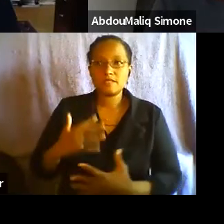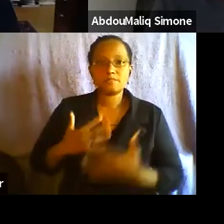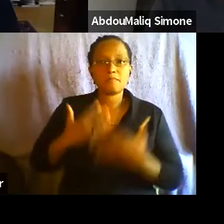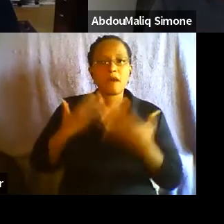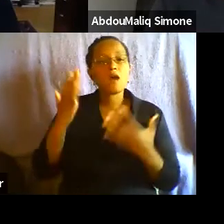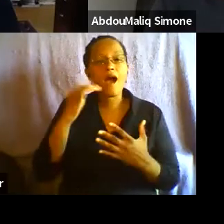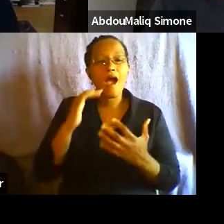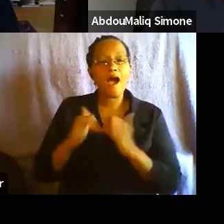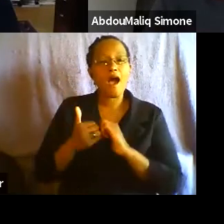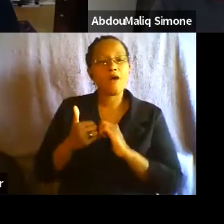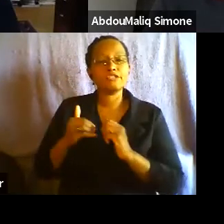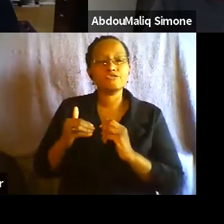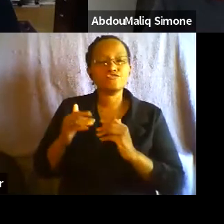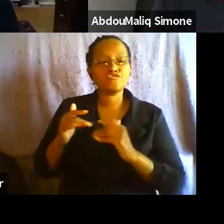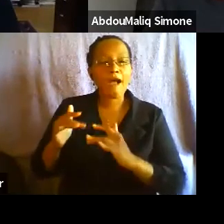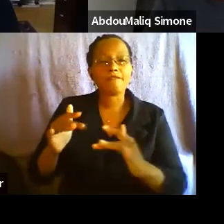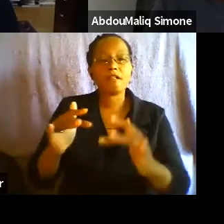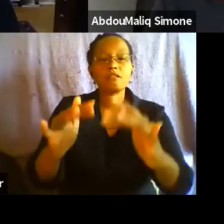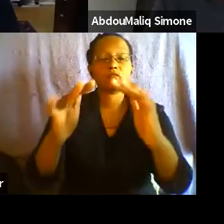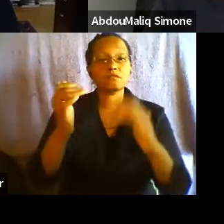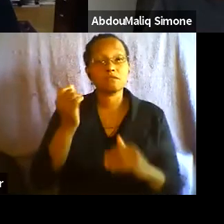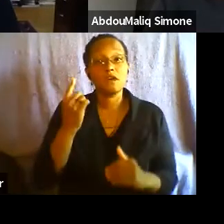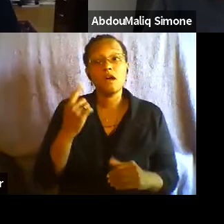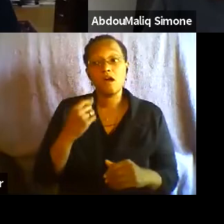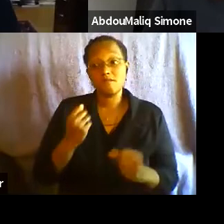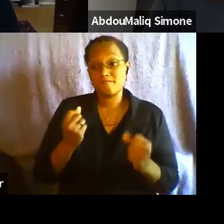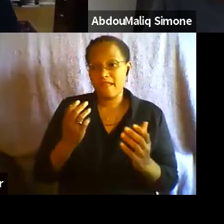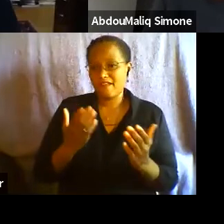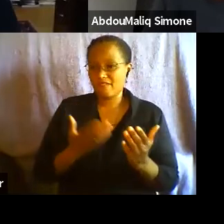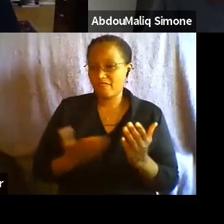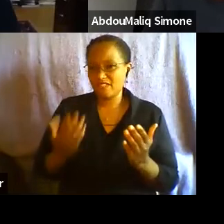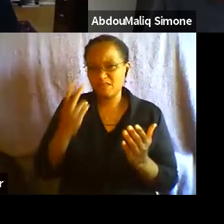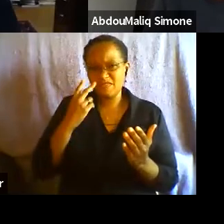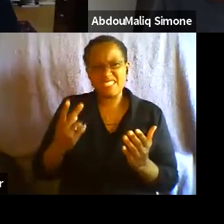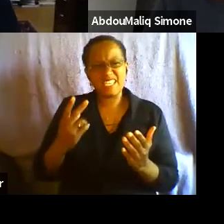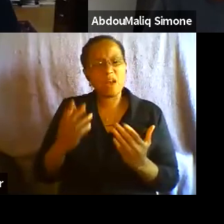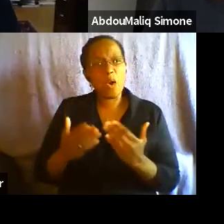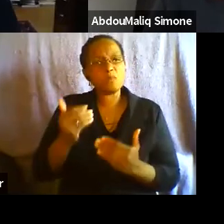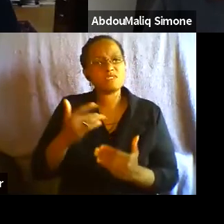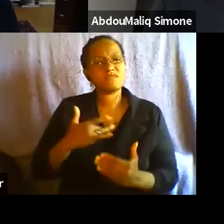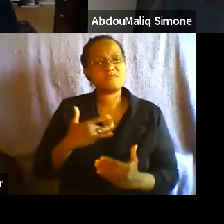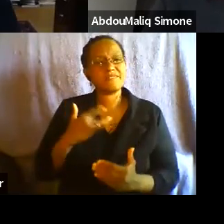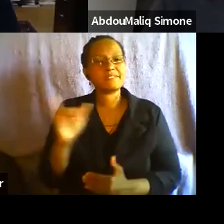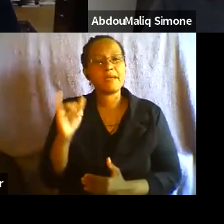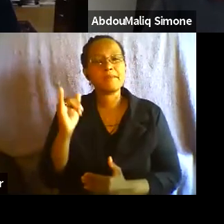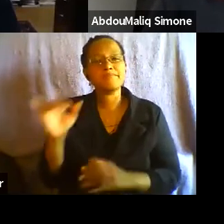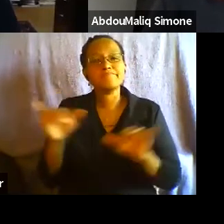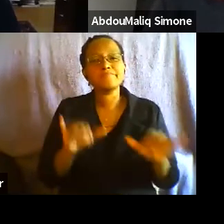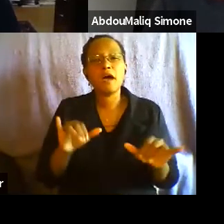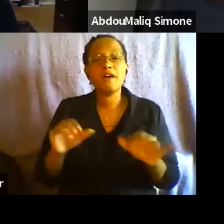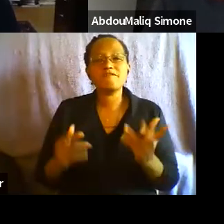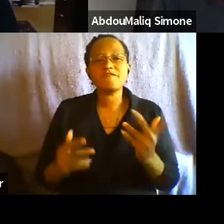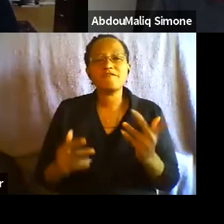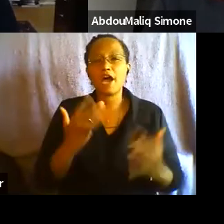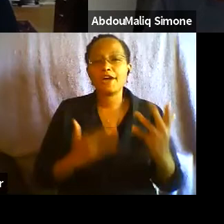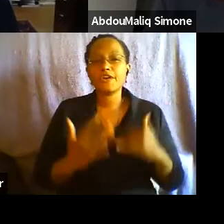lot of the ebbs that we have seen almost like fire, they jump from one place to the next. Now, this doesn't